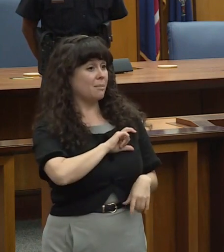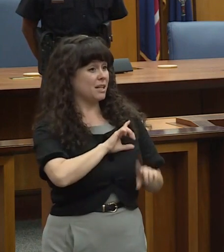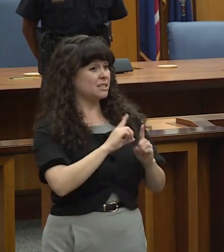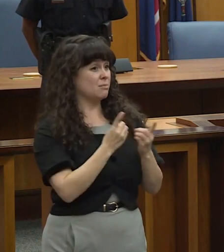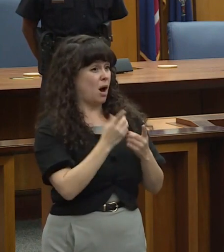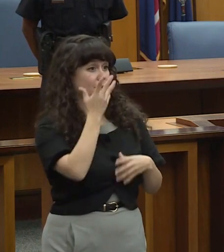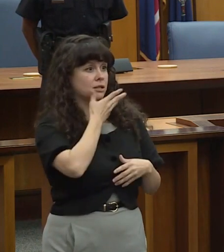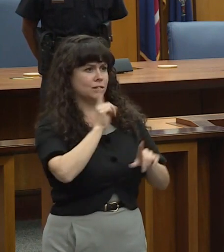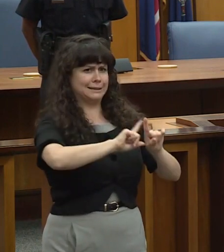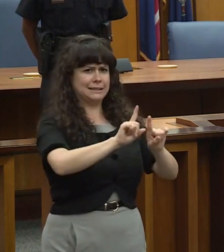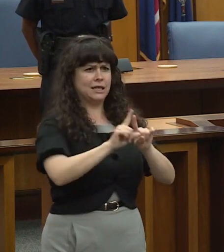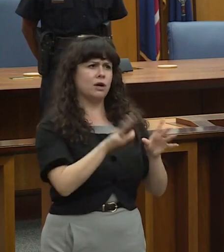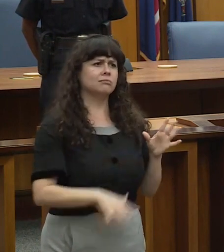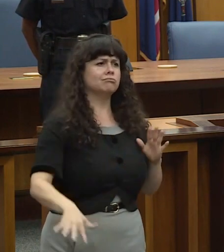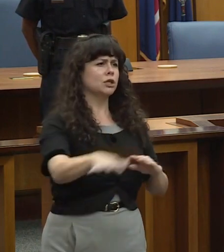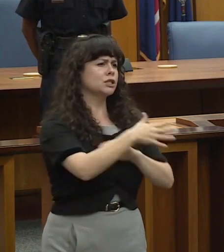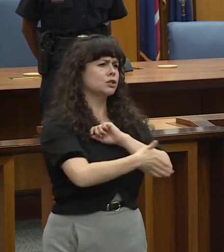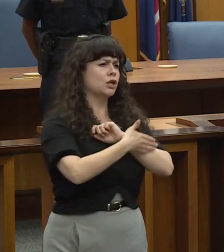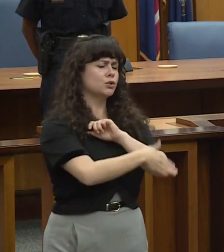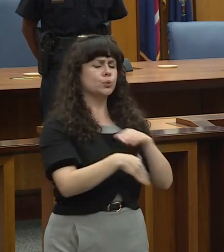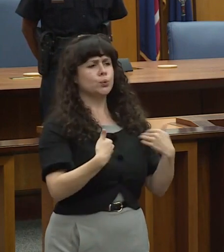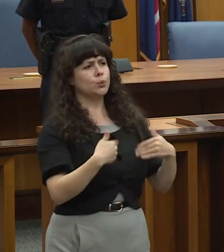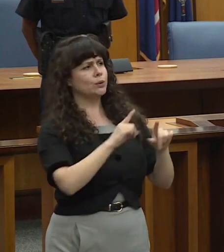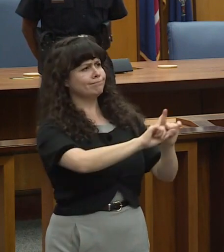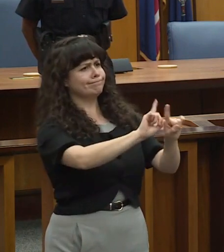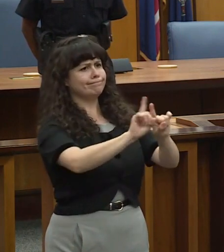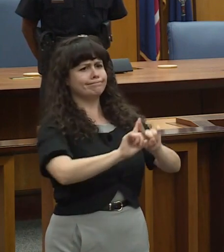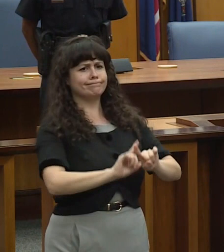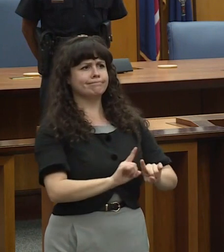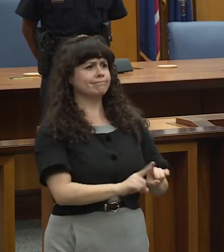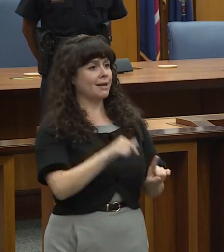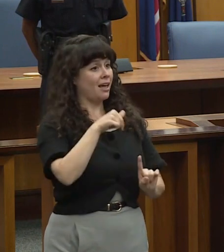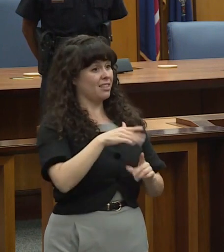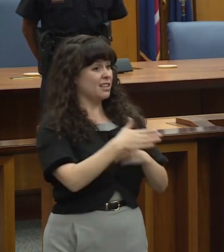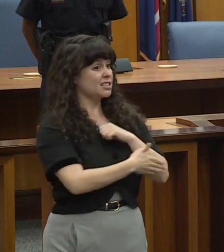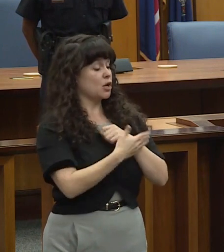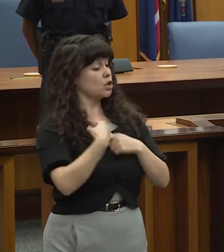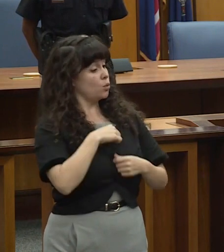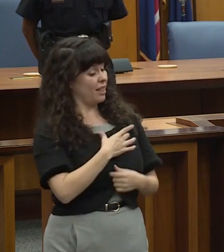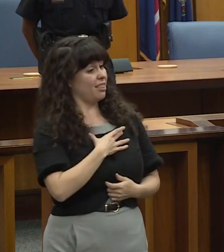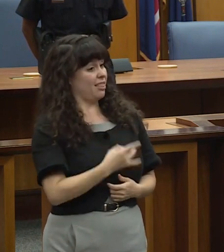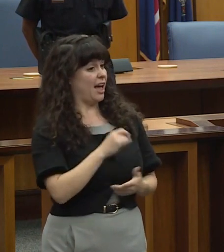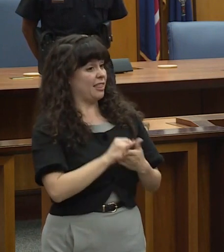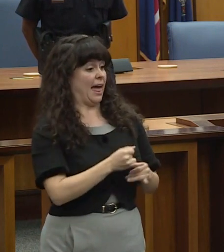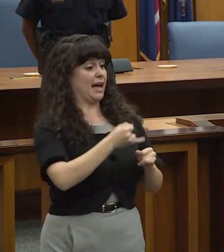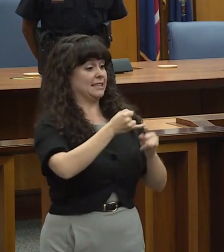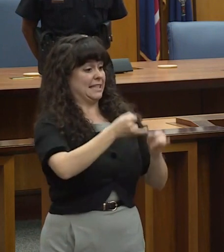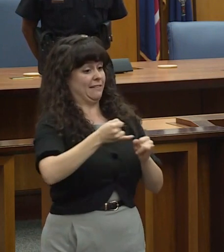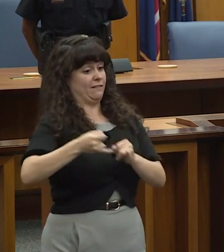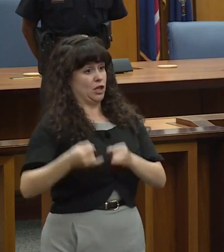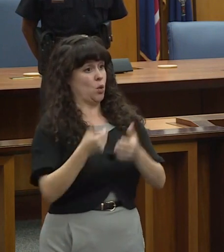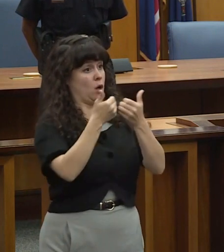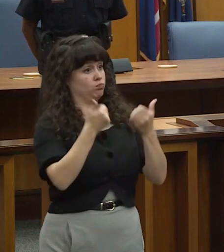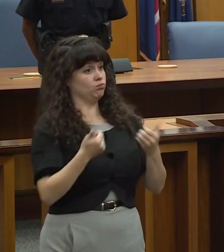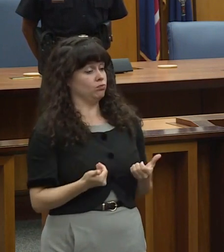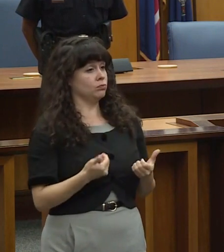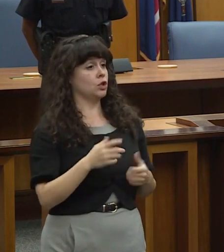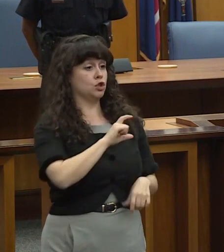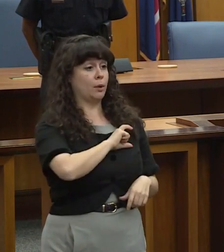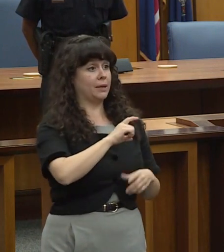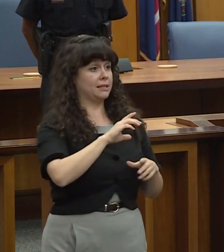they do and in this country we like our individuality so police departments in Richmond look different than the police departments in Charlotte